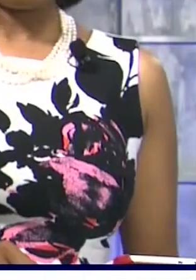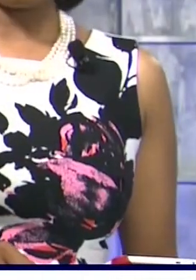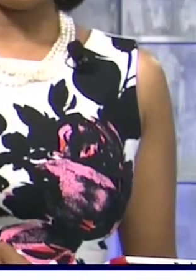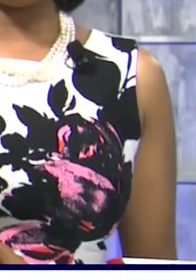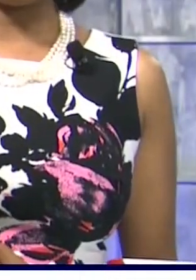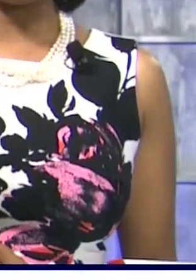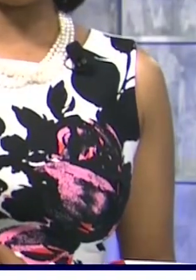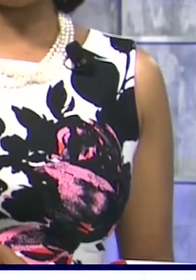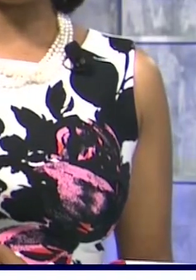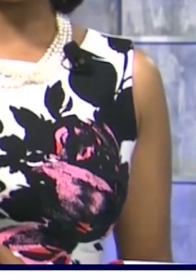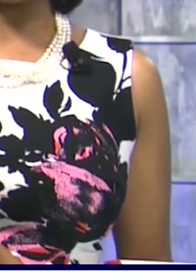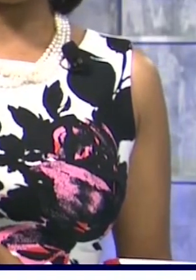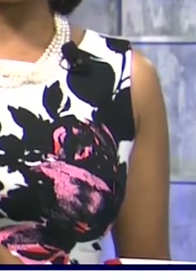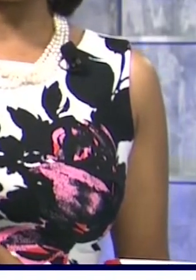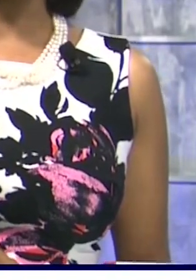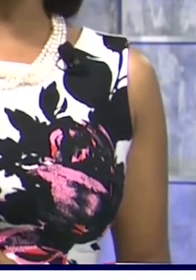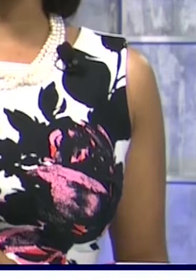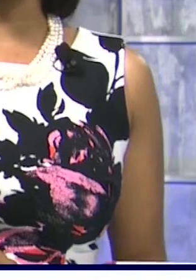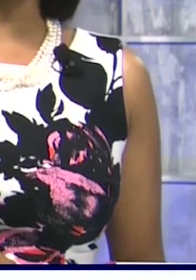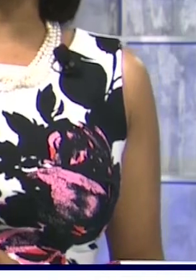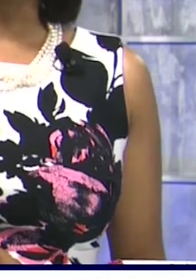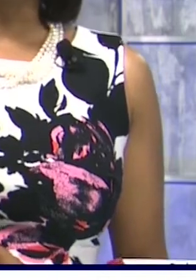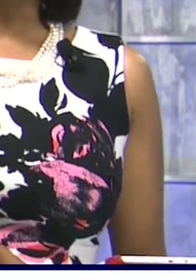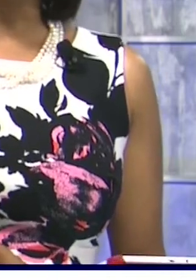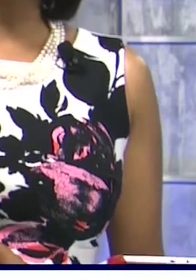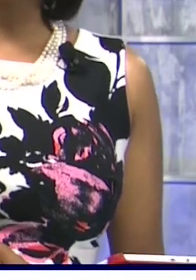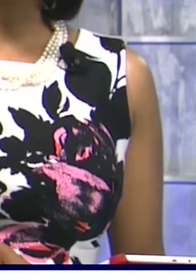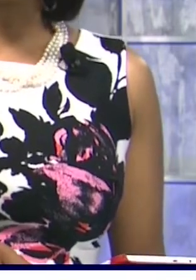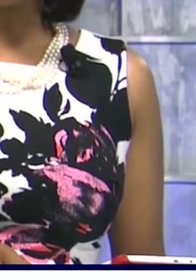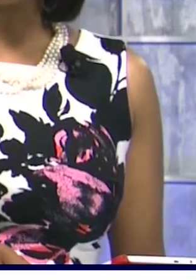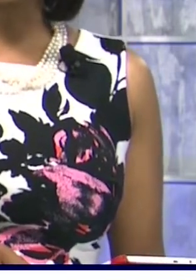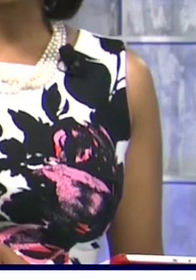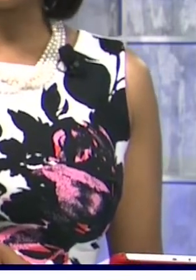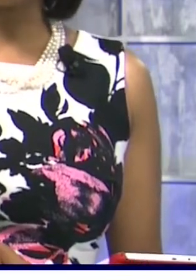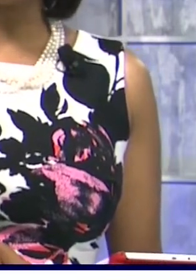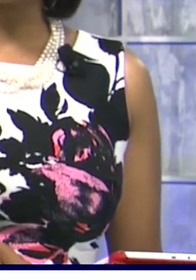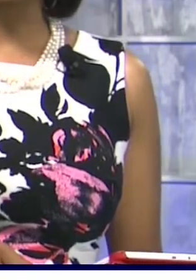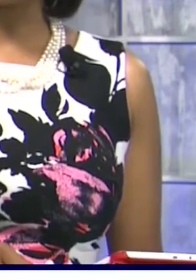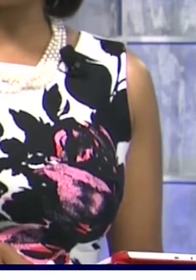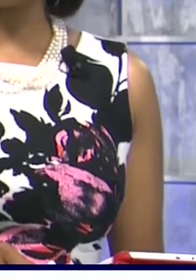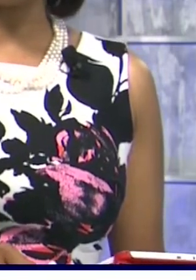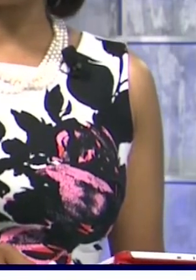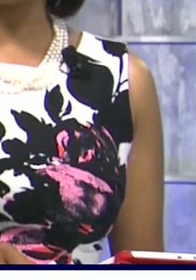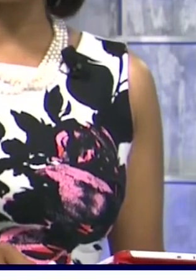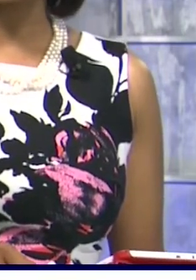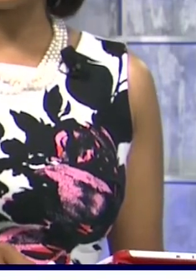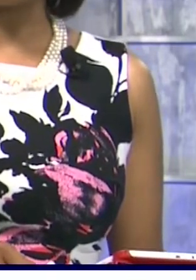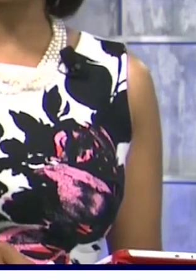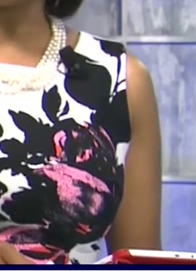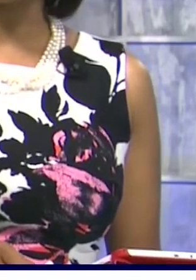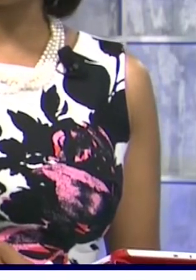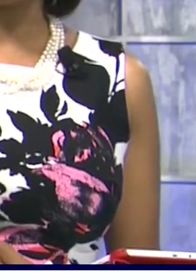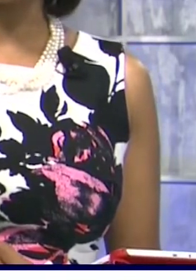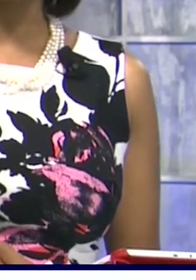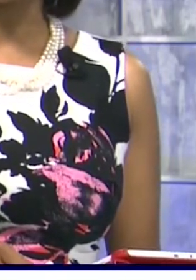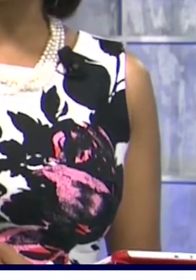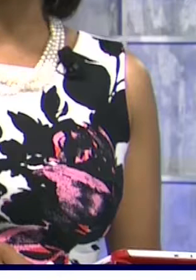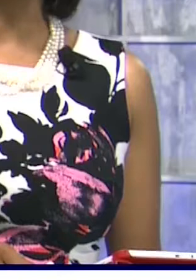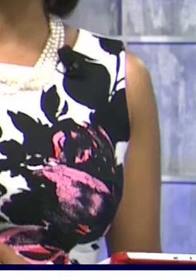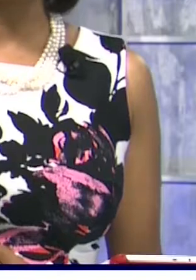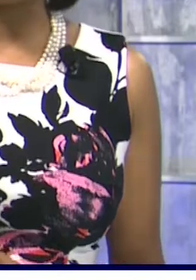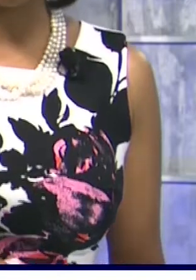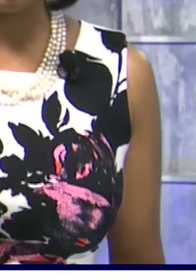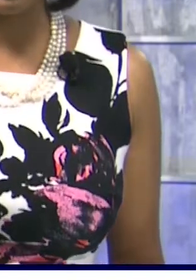a very good evening to you i'm lisa lord and making headlines poisonous creatures found in some imports and barbadians